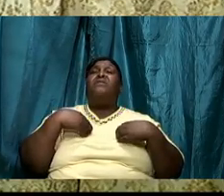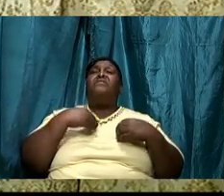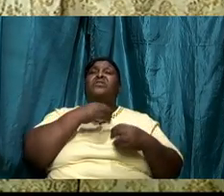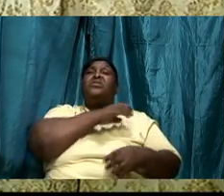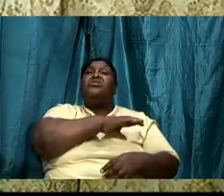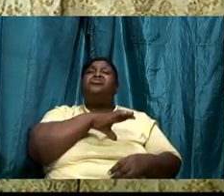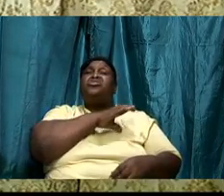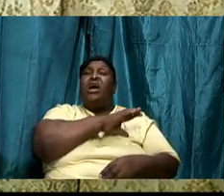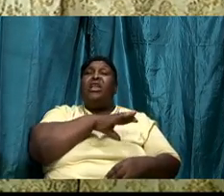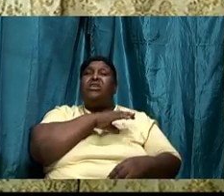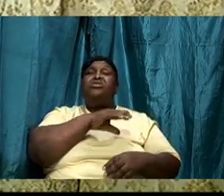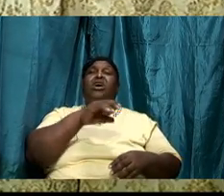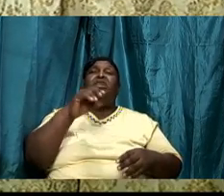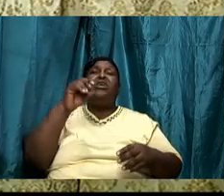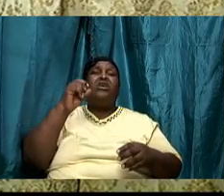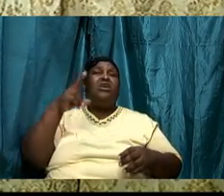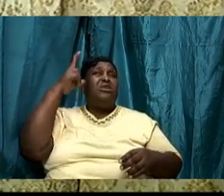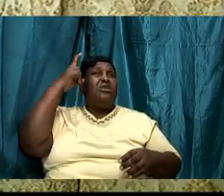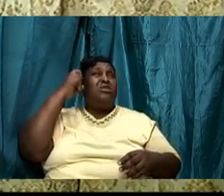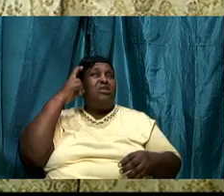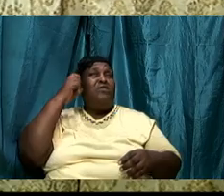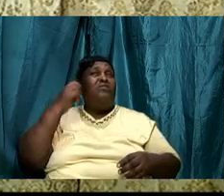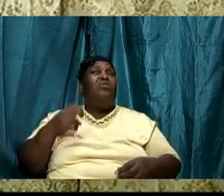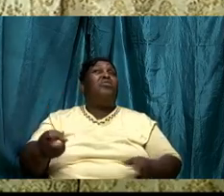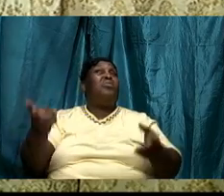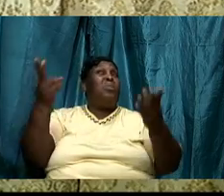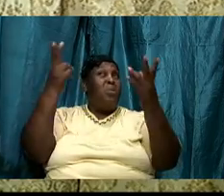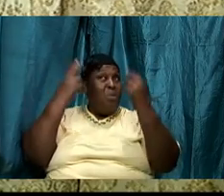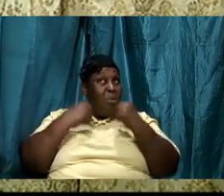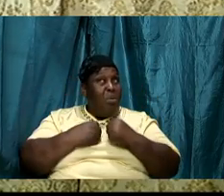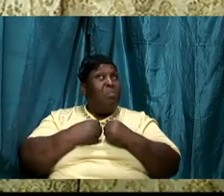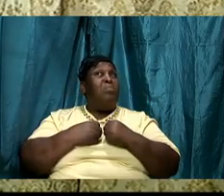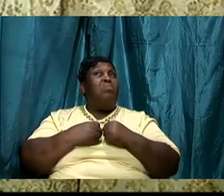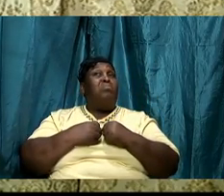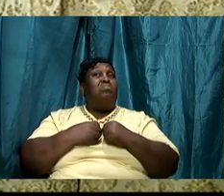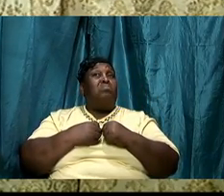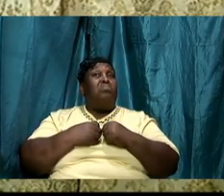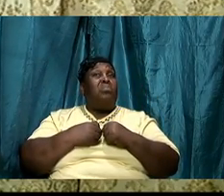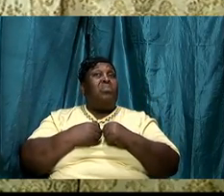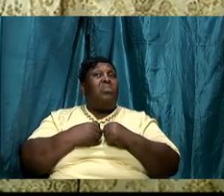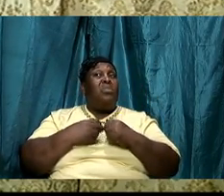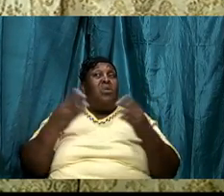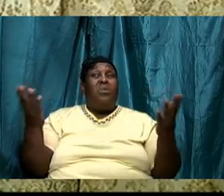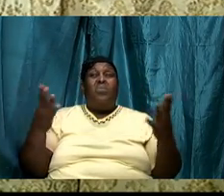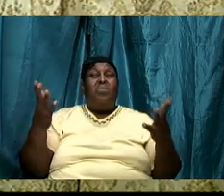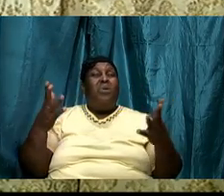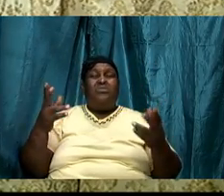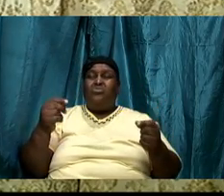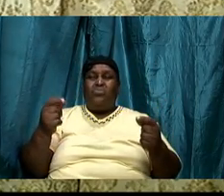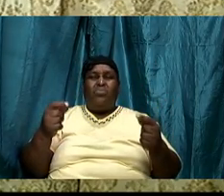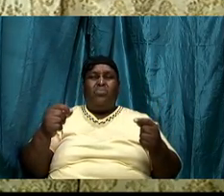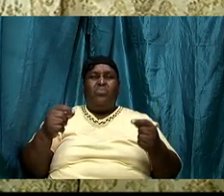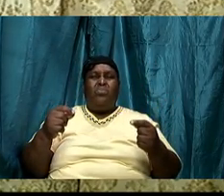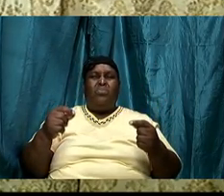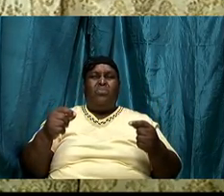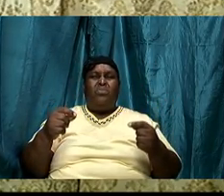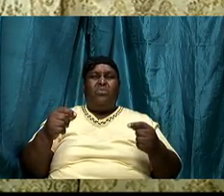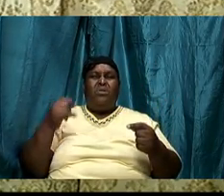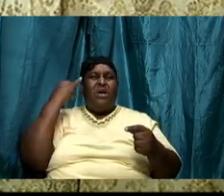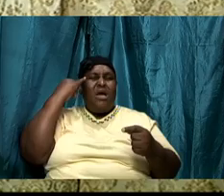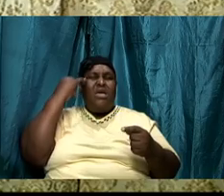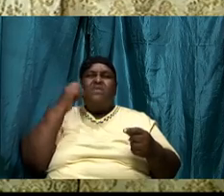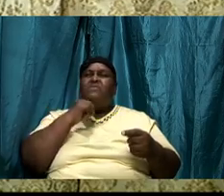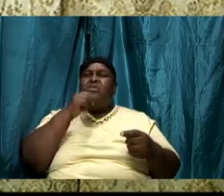the enemy will be beating at our doors what do we do if we are not in the word we have no